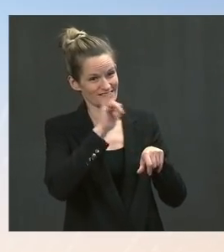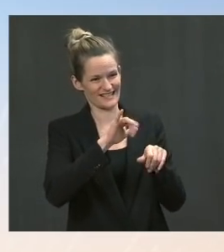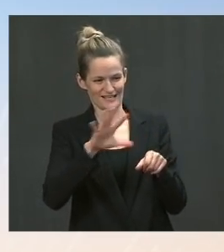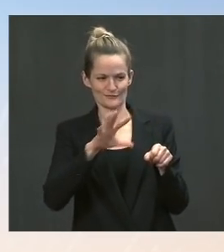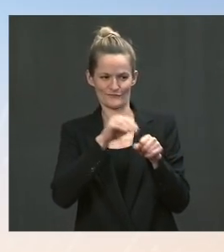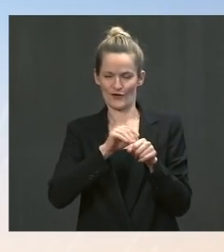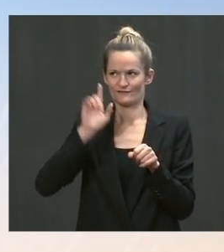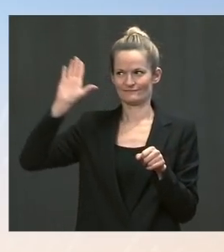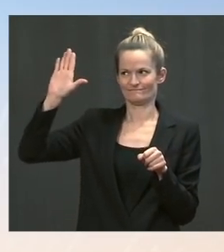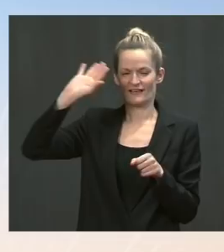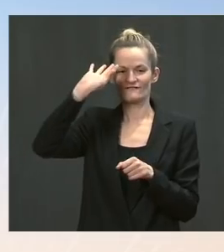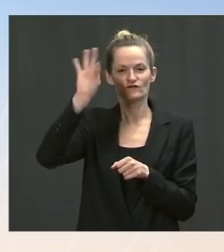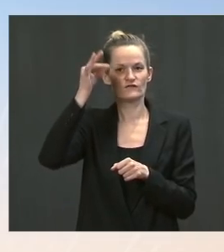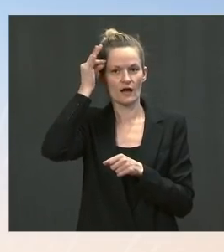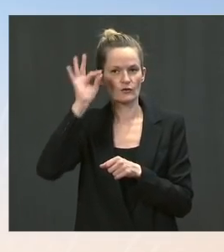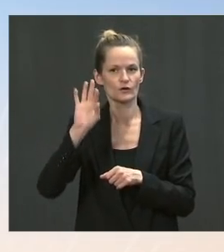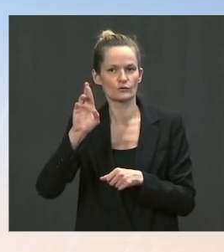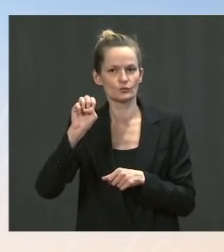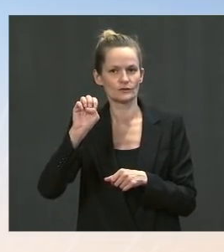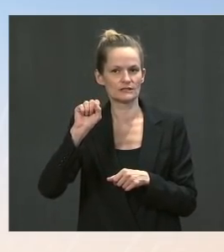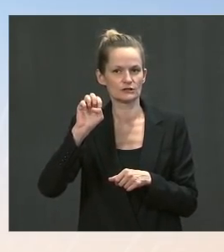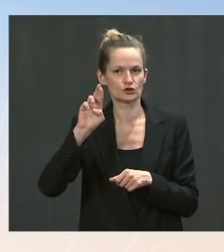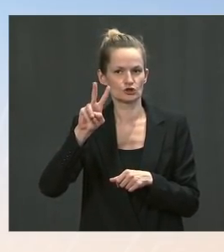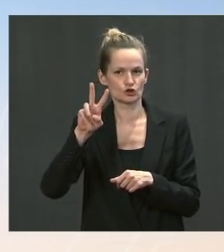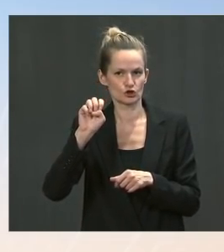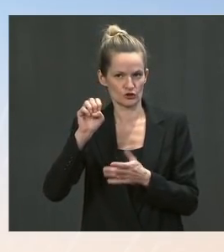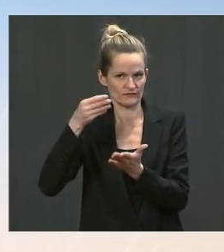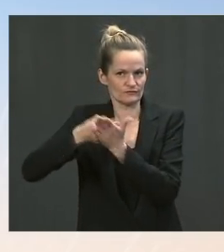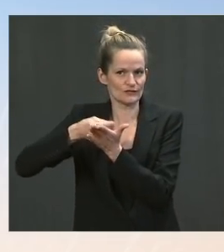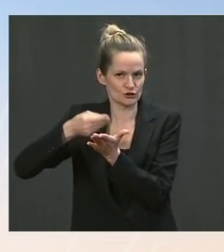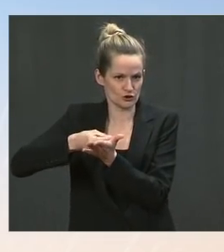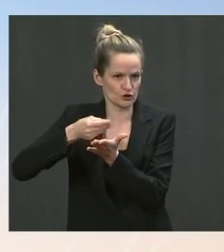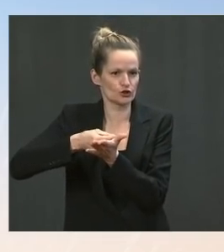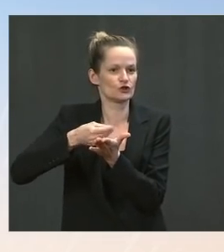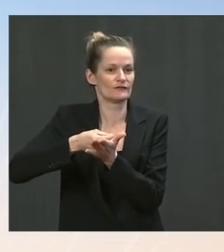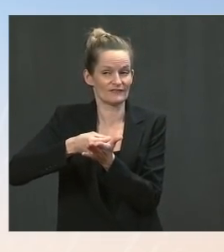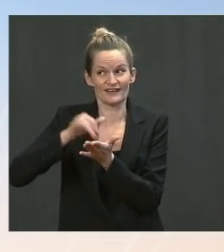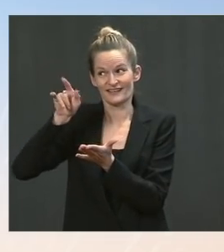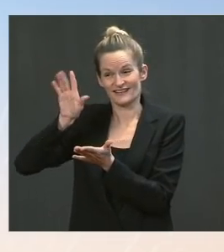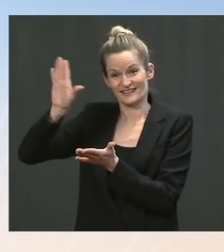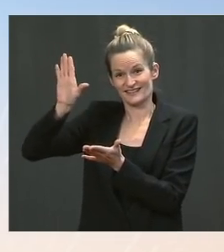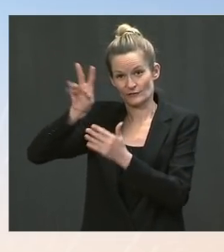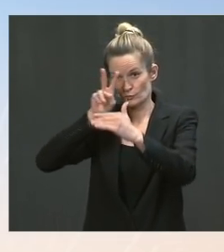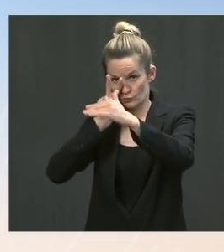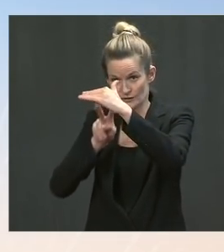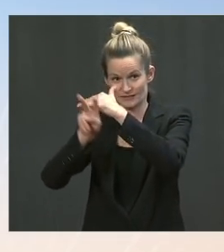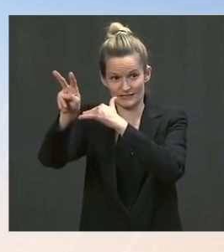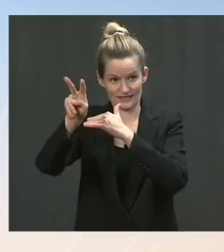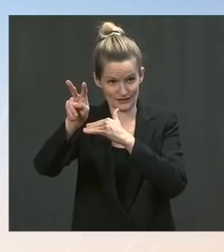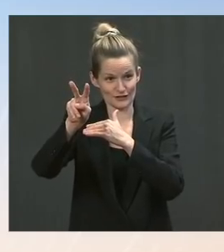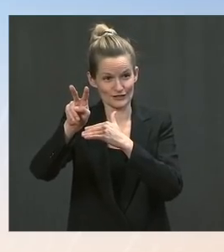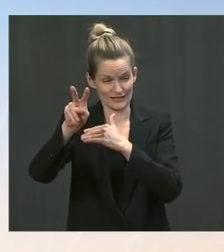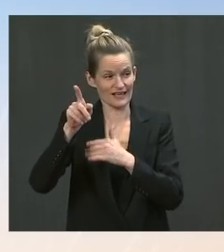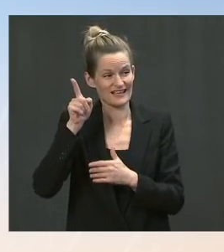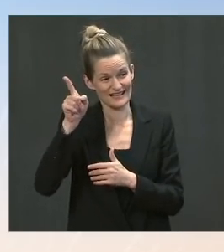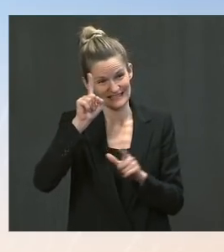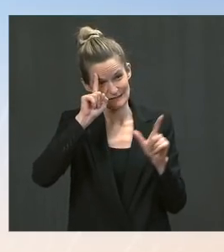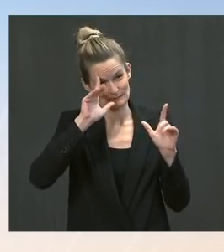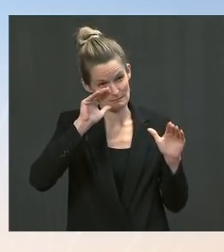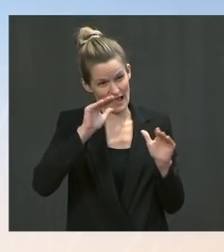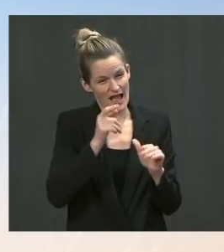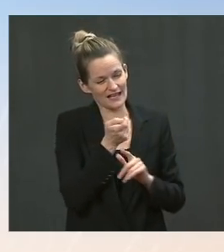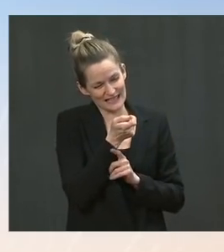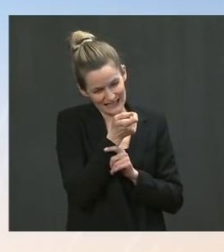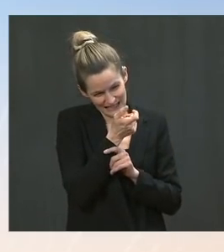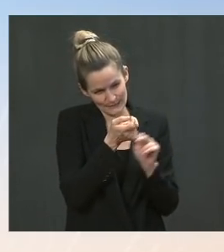they've continued to project and haven't changed this that, while there will be an increase in inflation this year, they expect it to be transitory, and they expect it to come